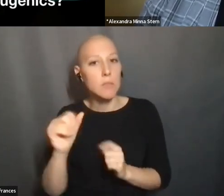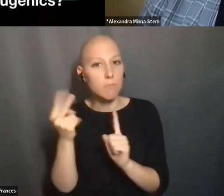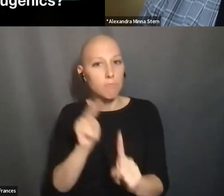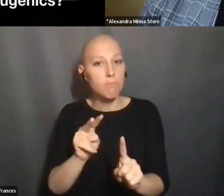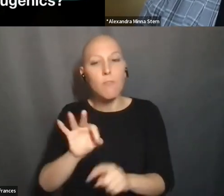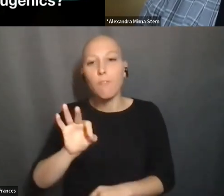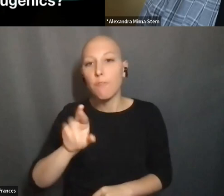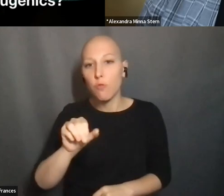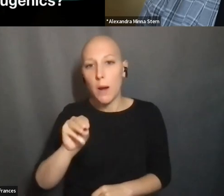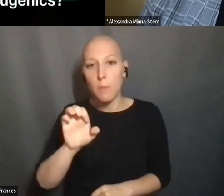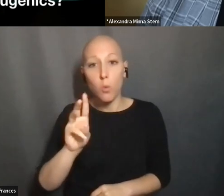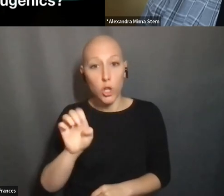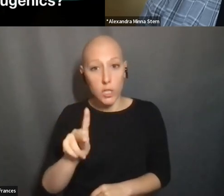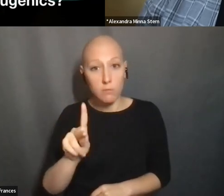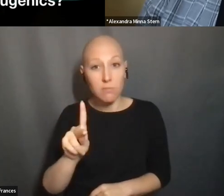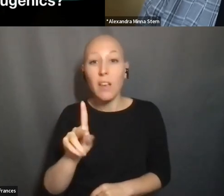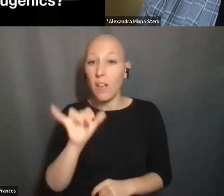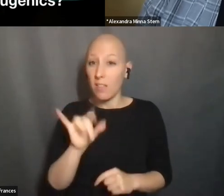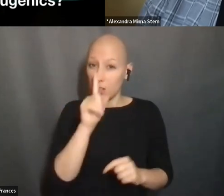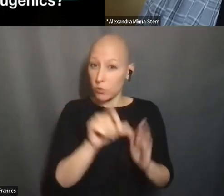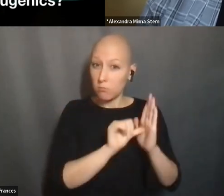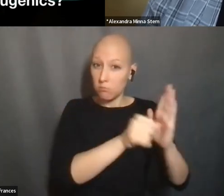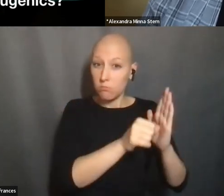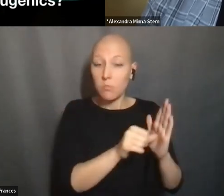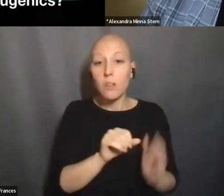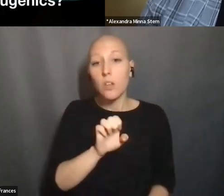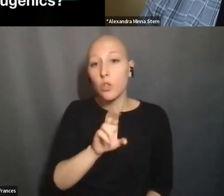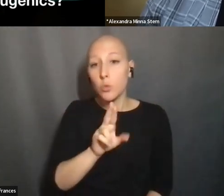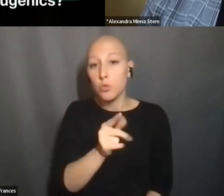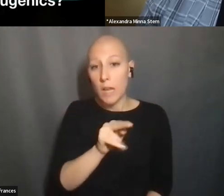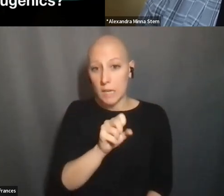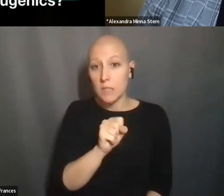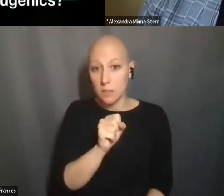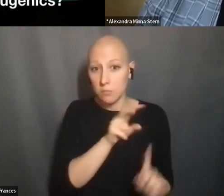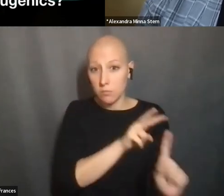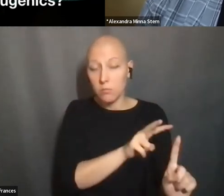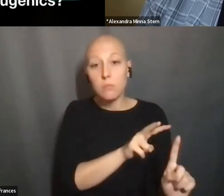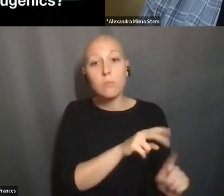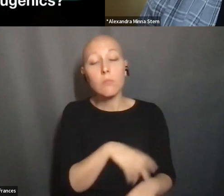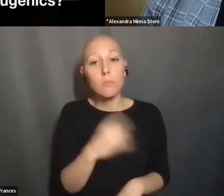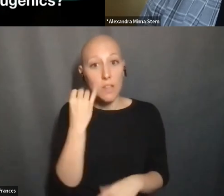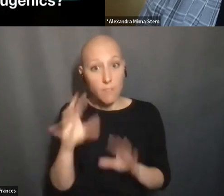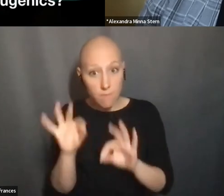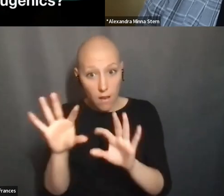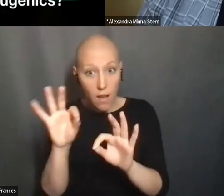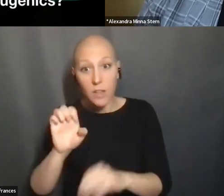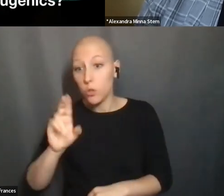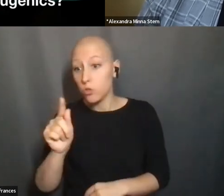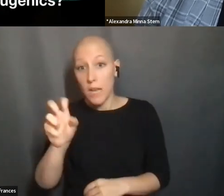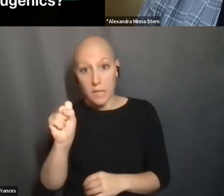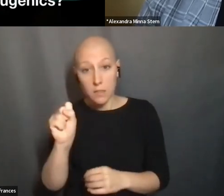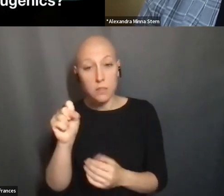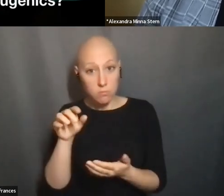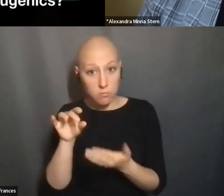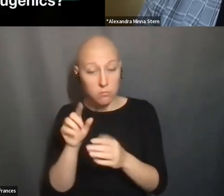HALLMARK OF THE EUGENICS MOVEMENT. SO IF YOU'RE GOING TO FIND EUGENICS IN MEDICAL AND GENETICS AND GENETIC COUNSELING, YOU ALWAYS NEED TO LOOK